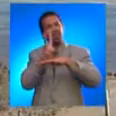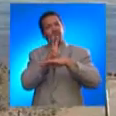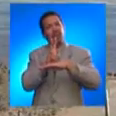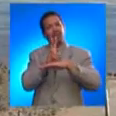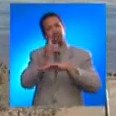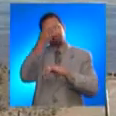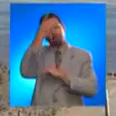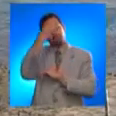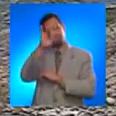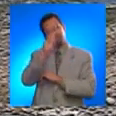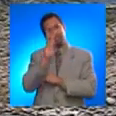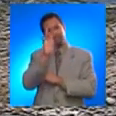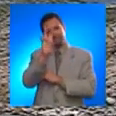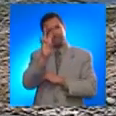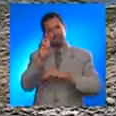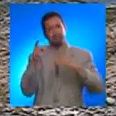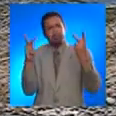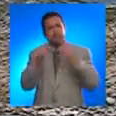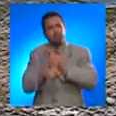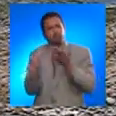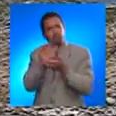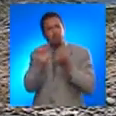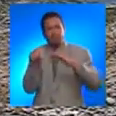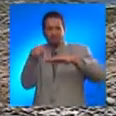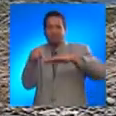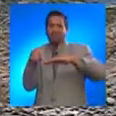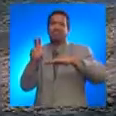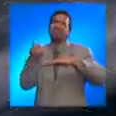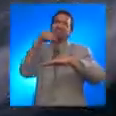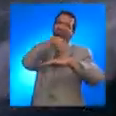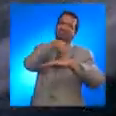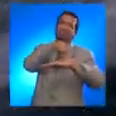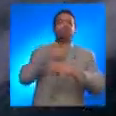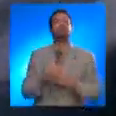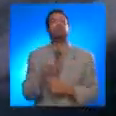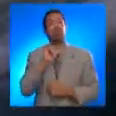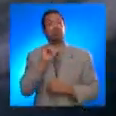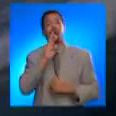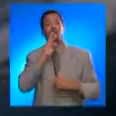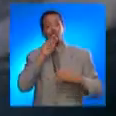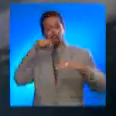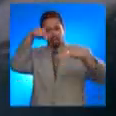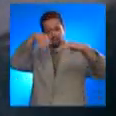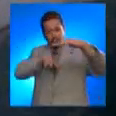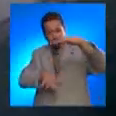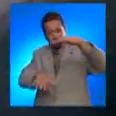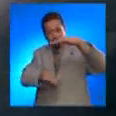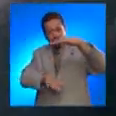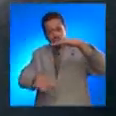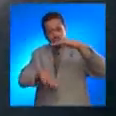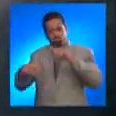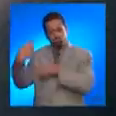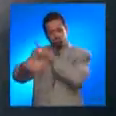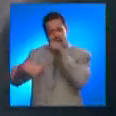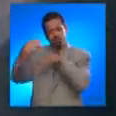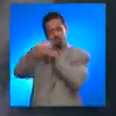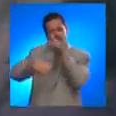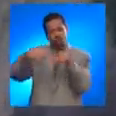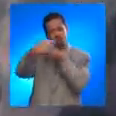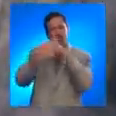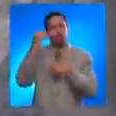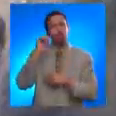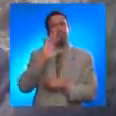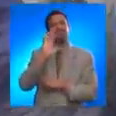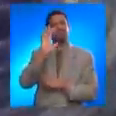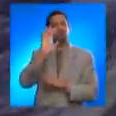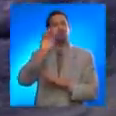observed in Vieques in 1867. The force of tsunami waves is enormous, a water current